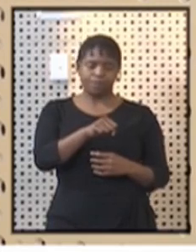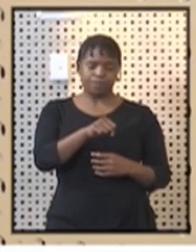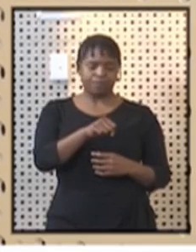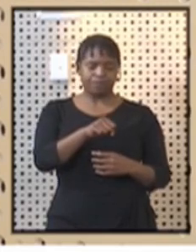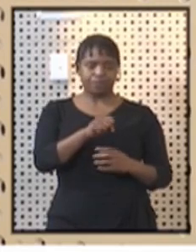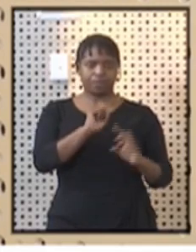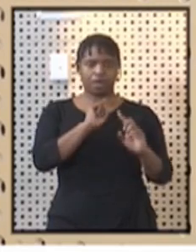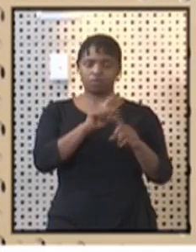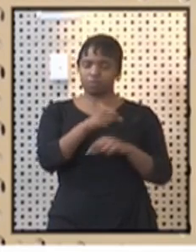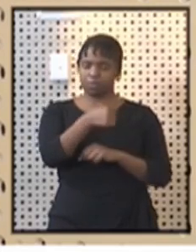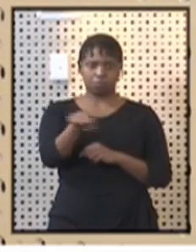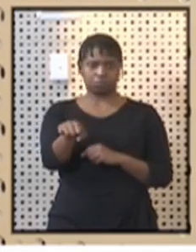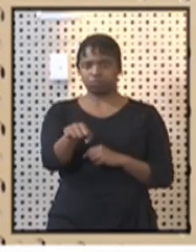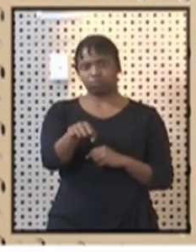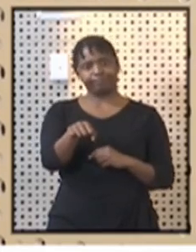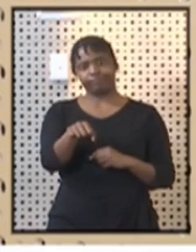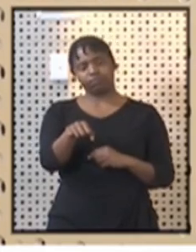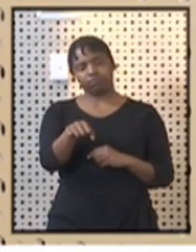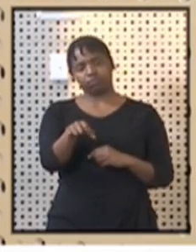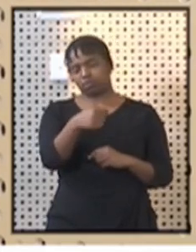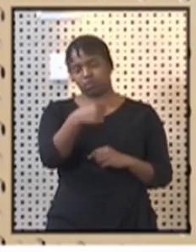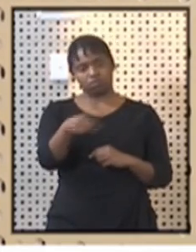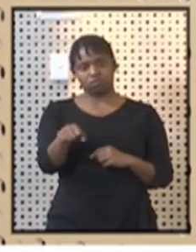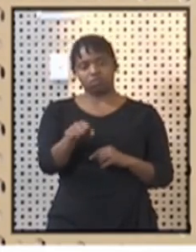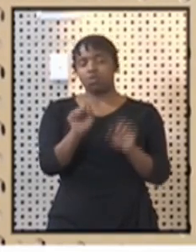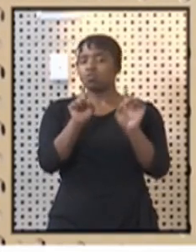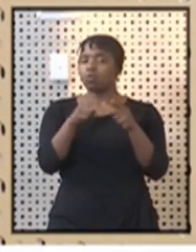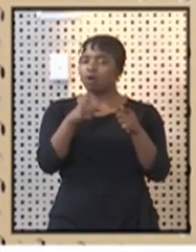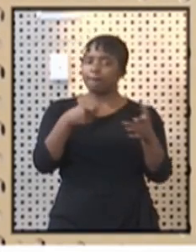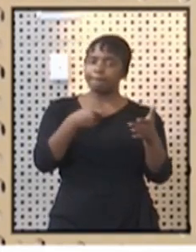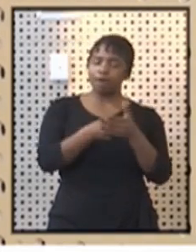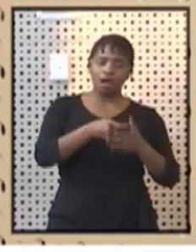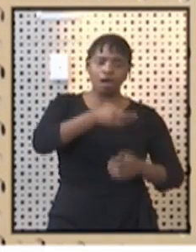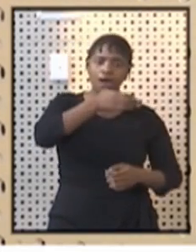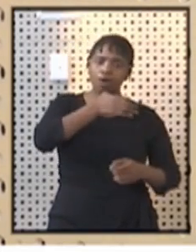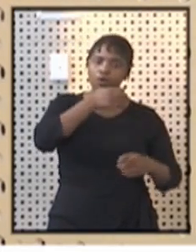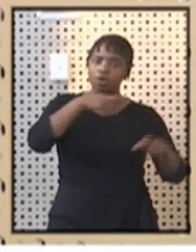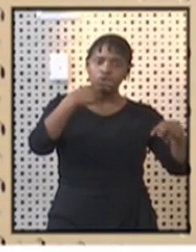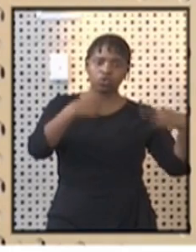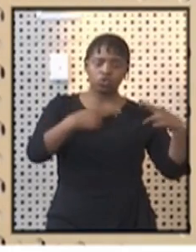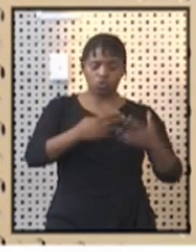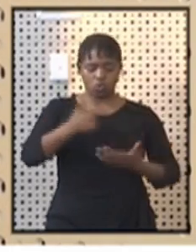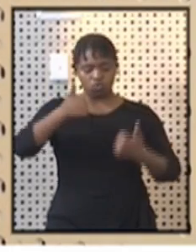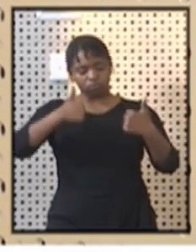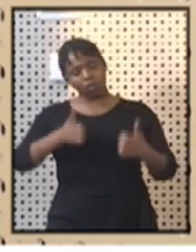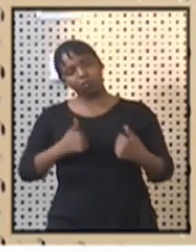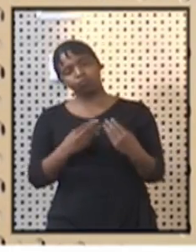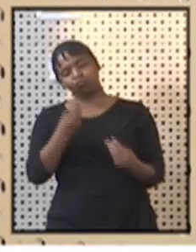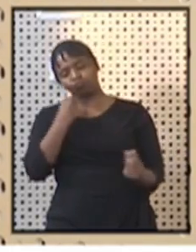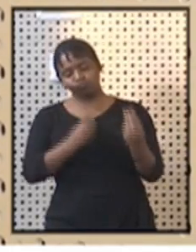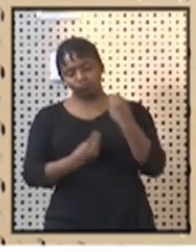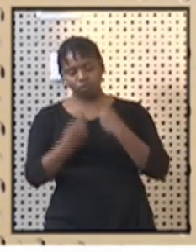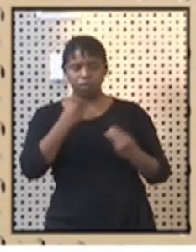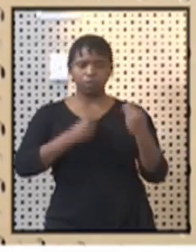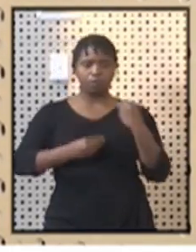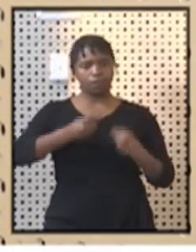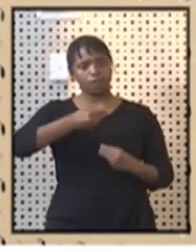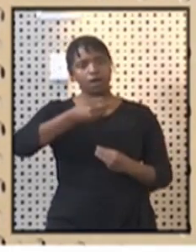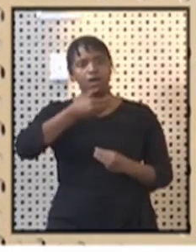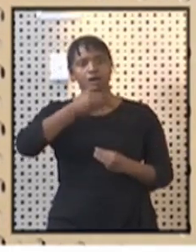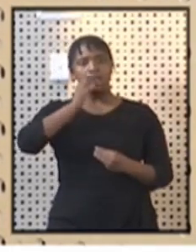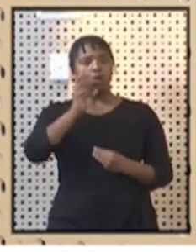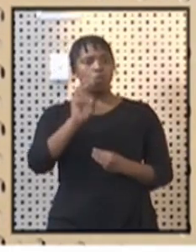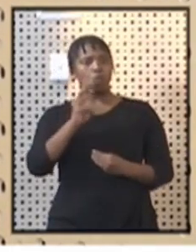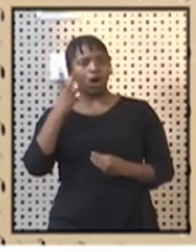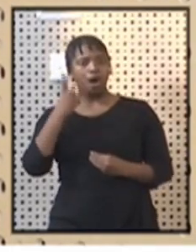that request was not granted. So as Minister said, unfortunately, we did not get that